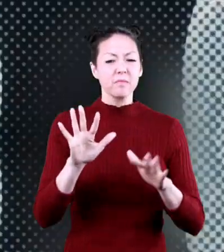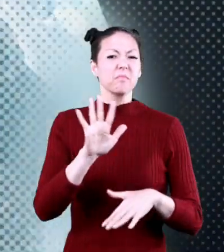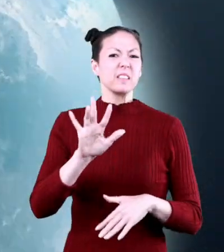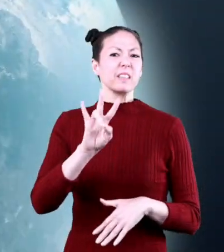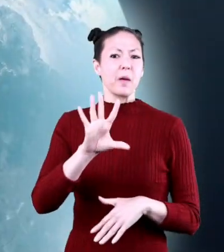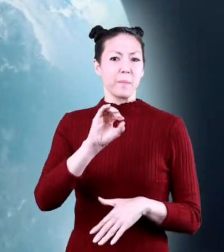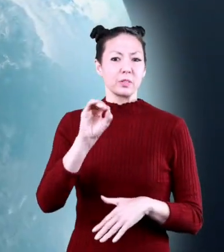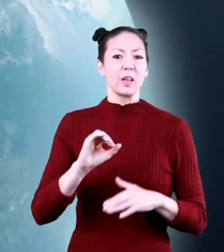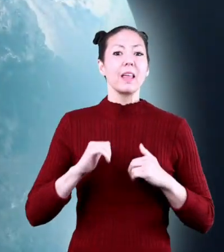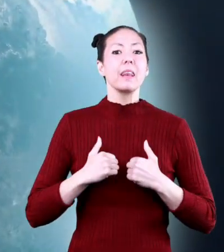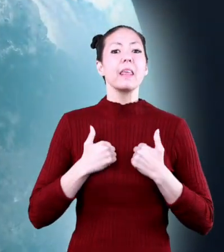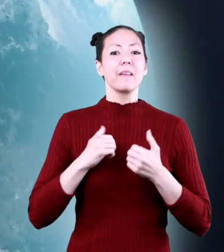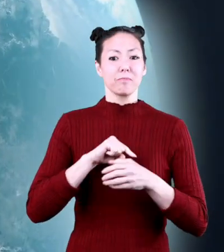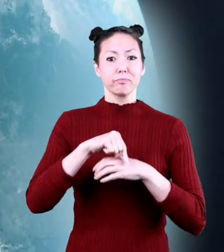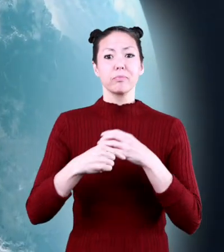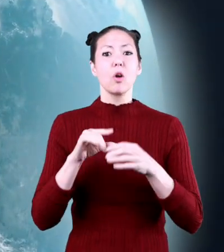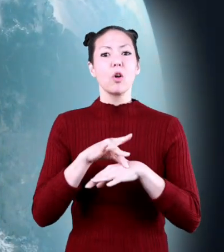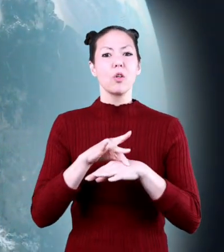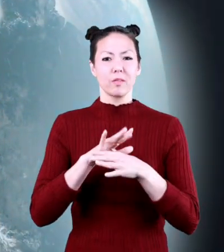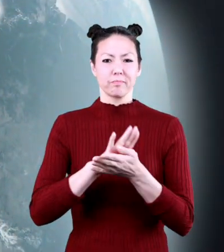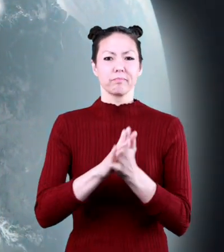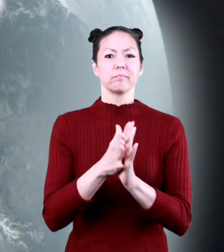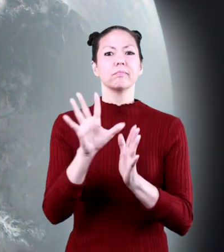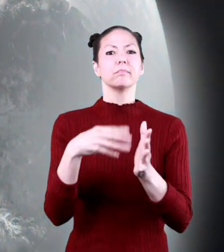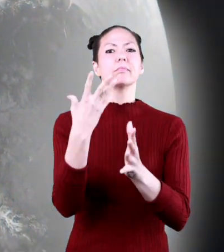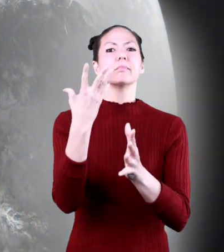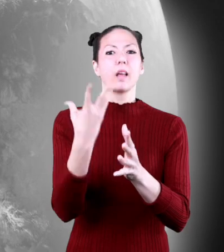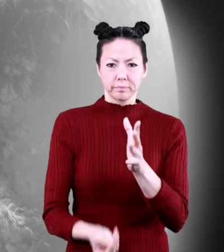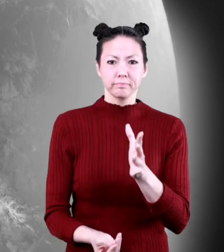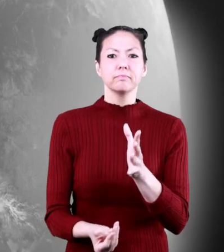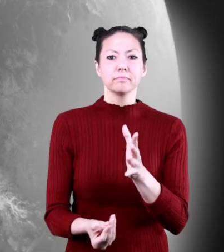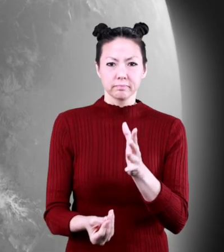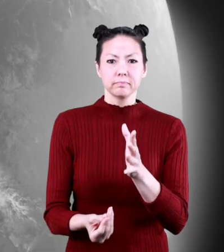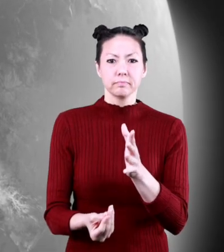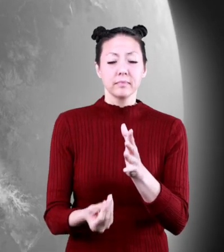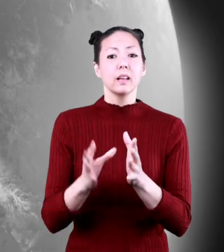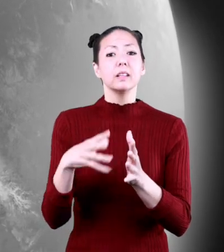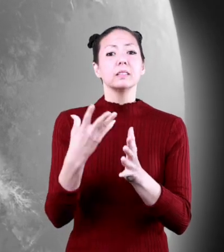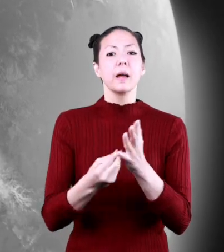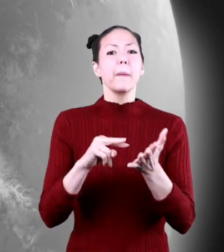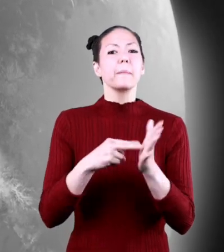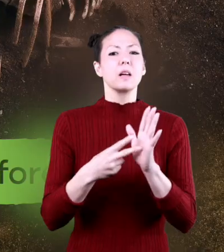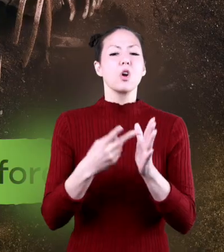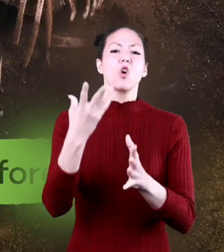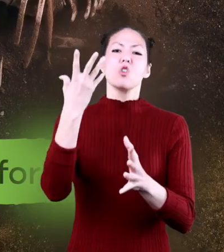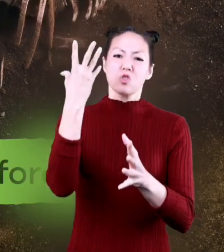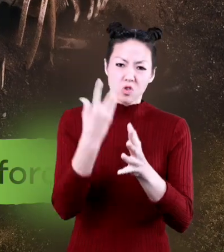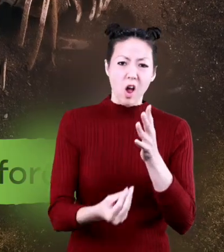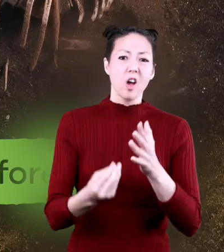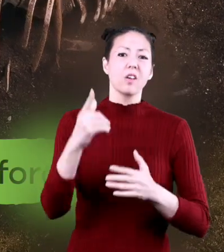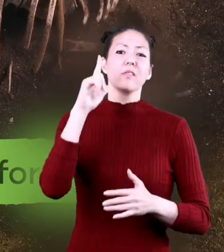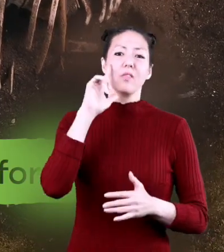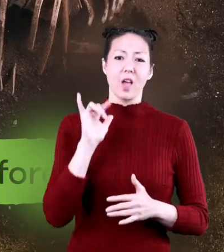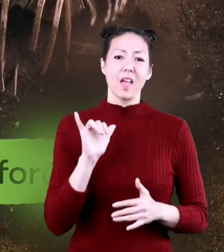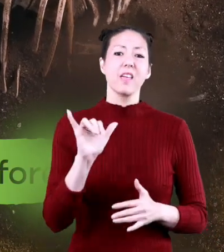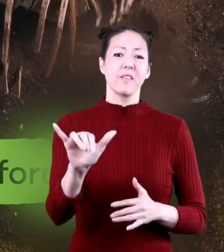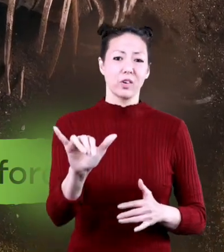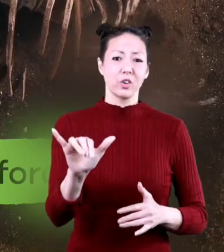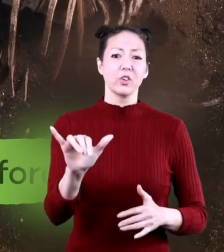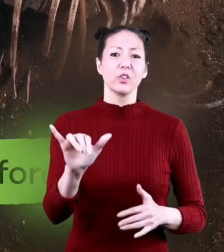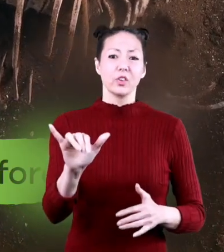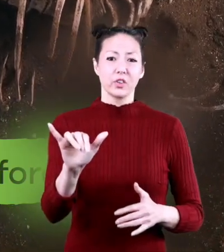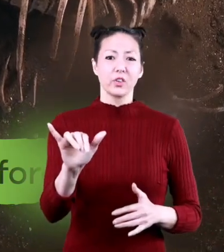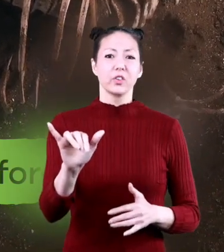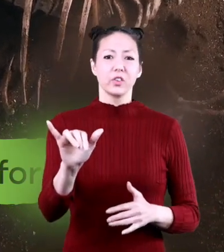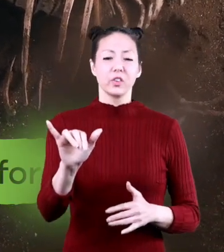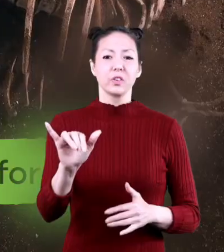change and over 75 of all living things on earth became extinct extinct means that something